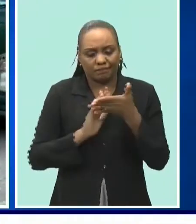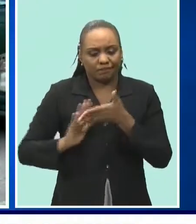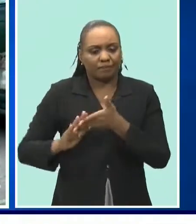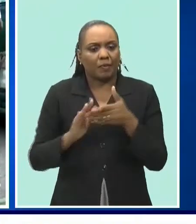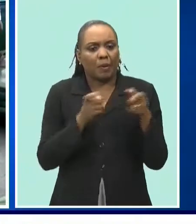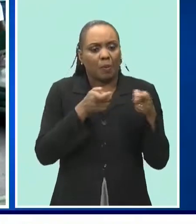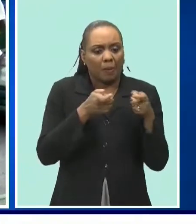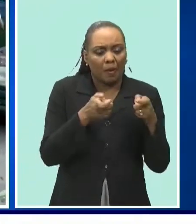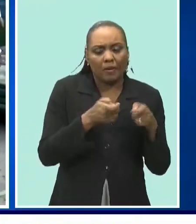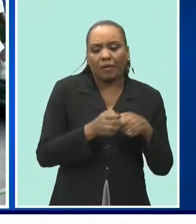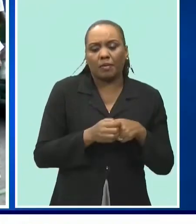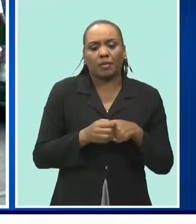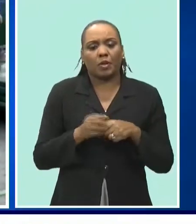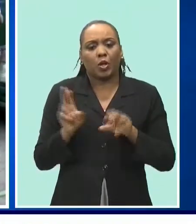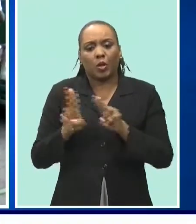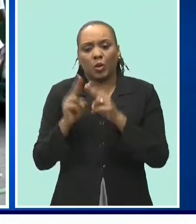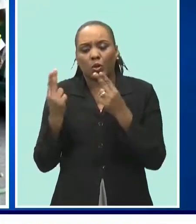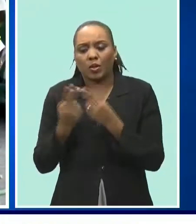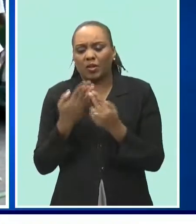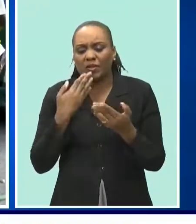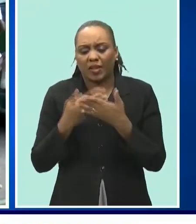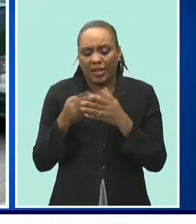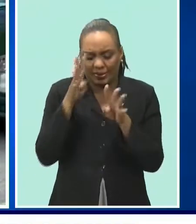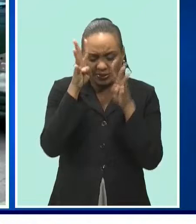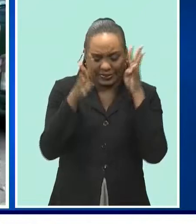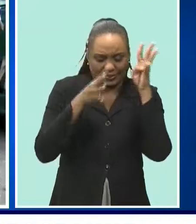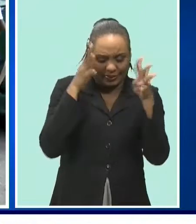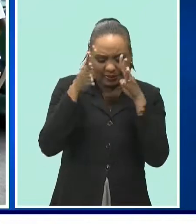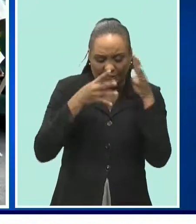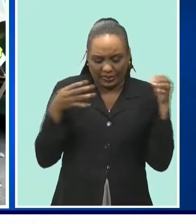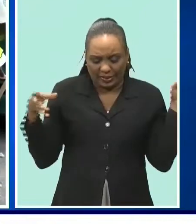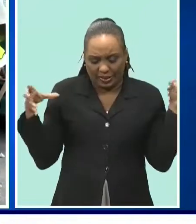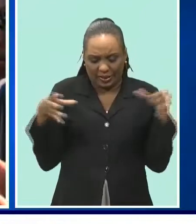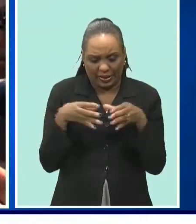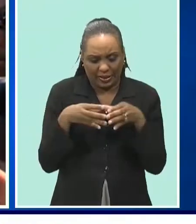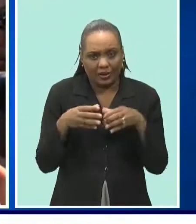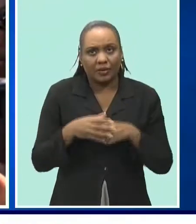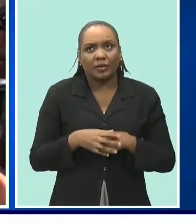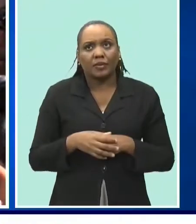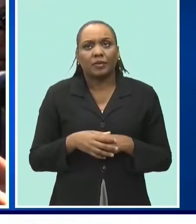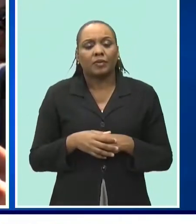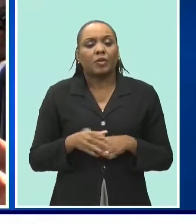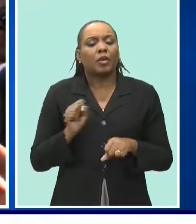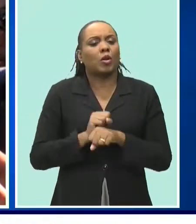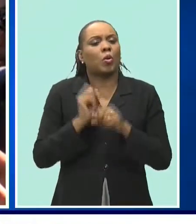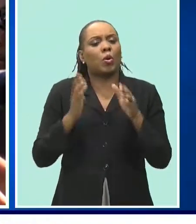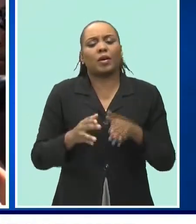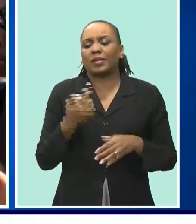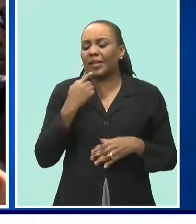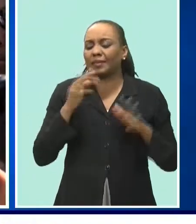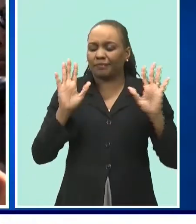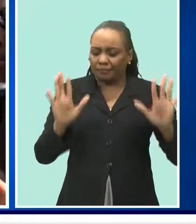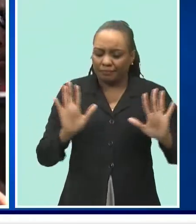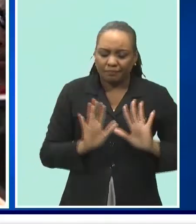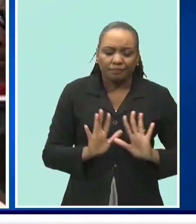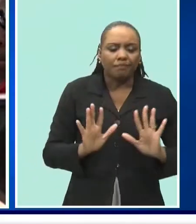workers and the union for their collaboration in planning and executing the program the workers stepped up to the plate they said look